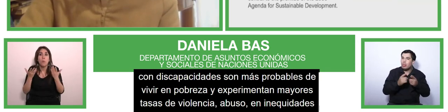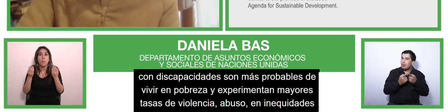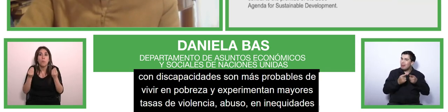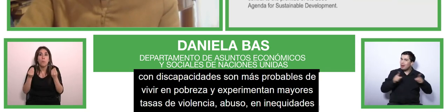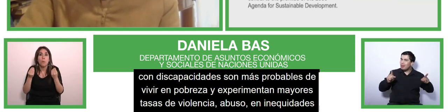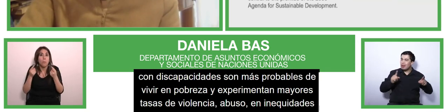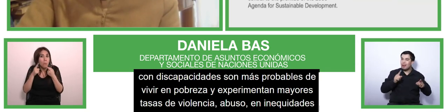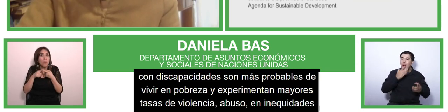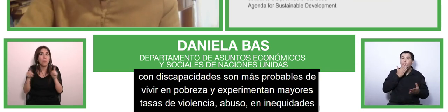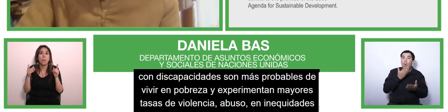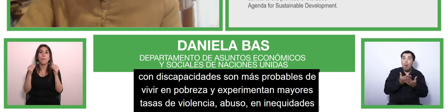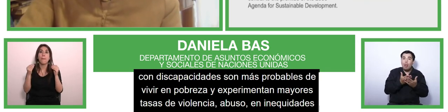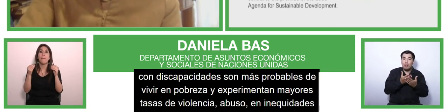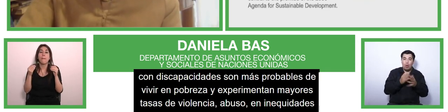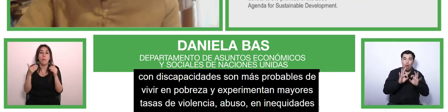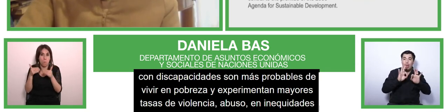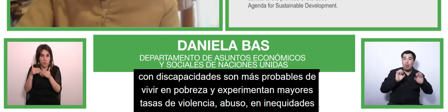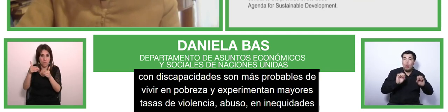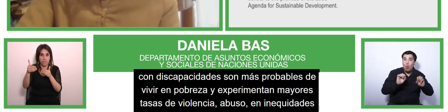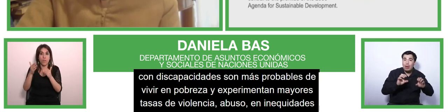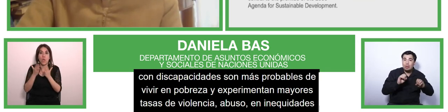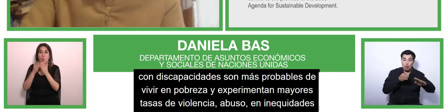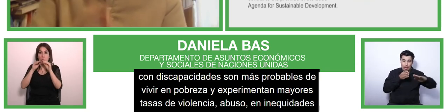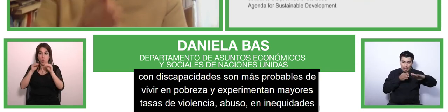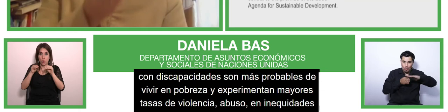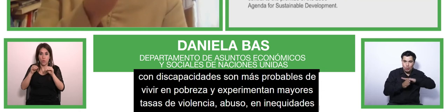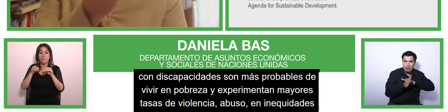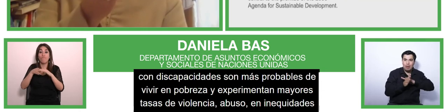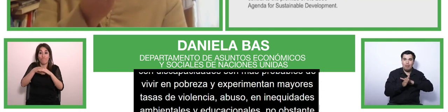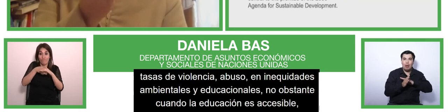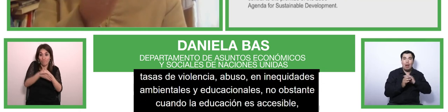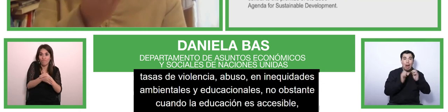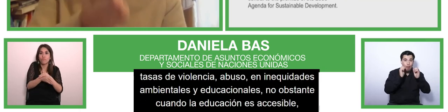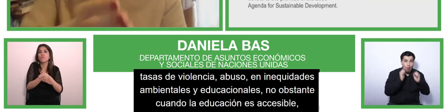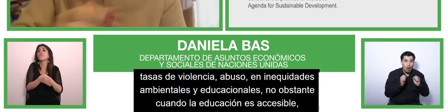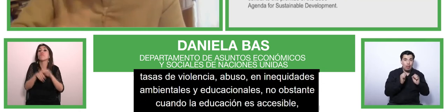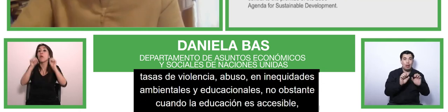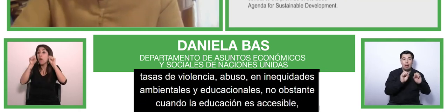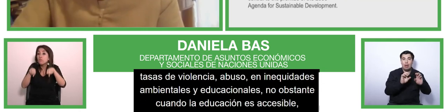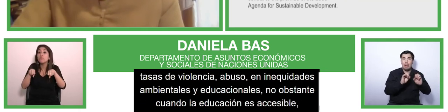education when available is there are